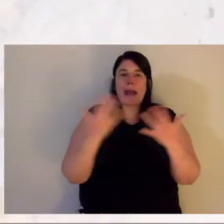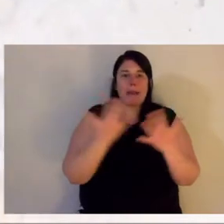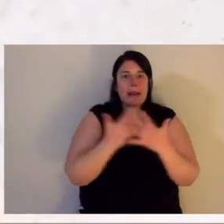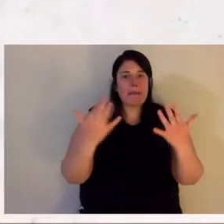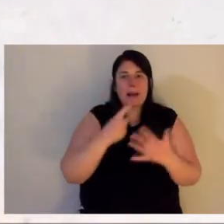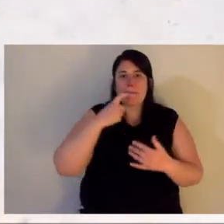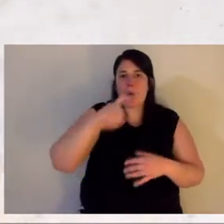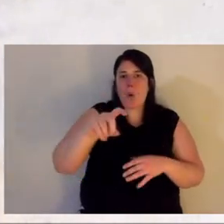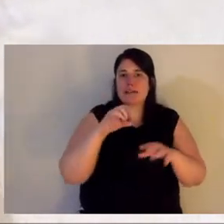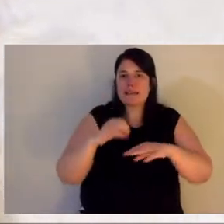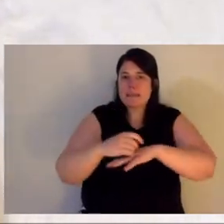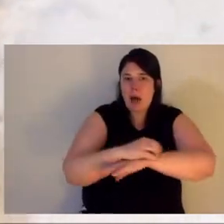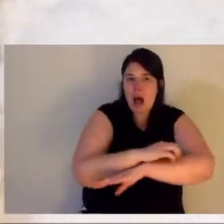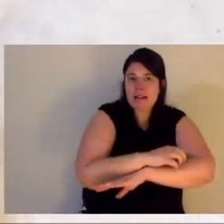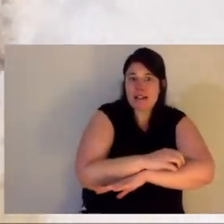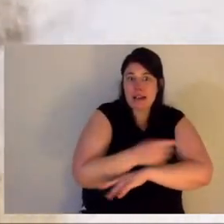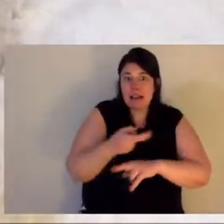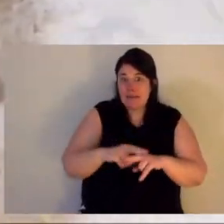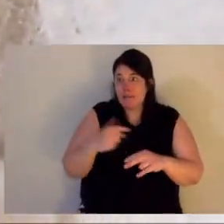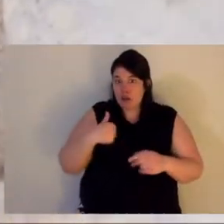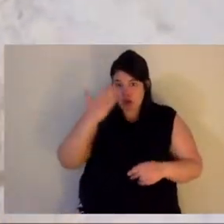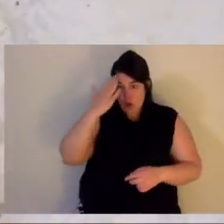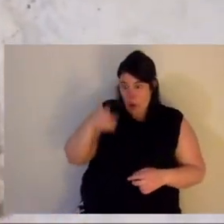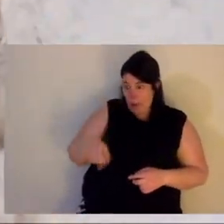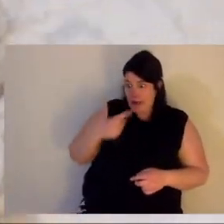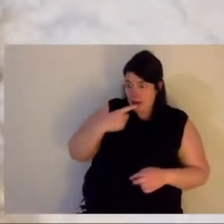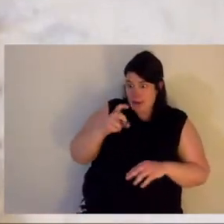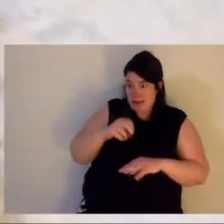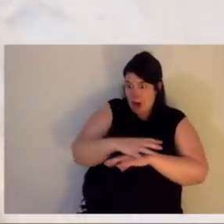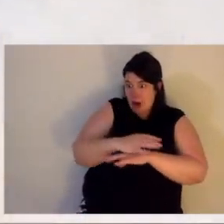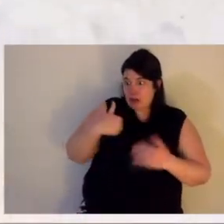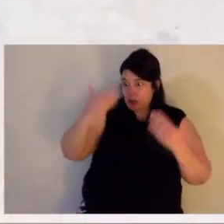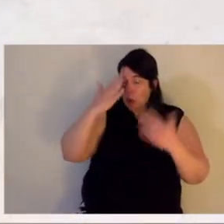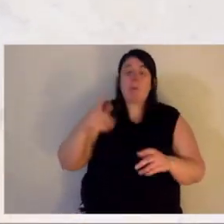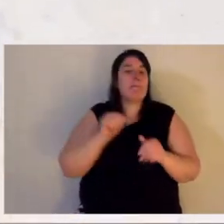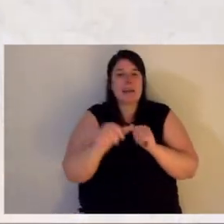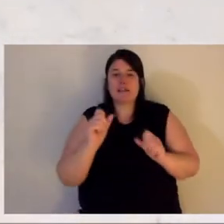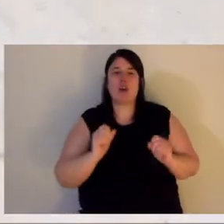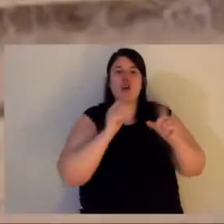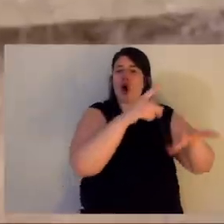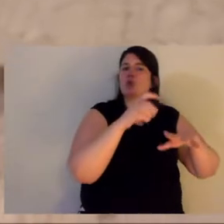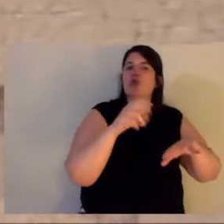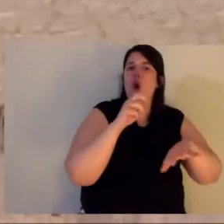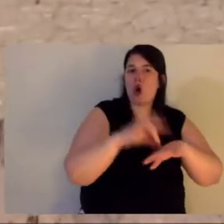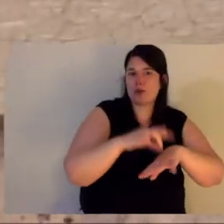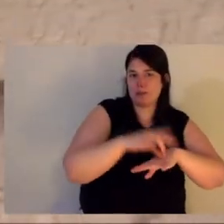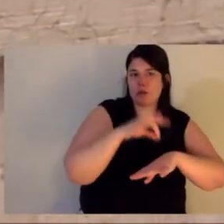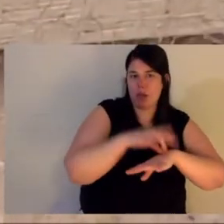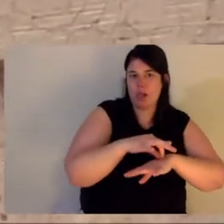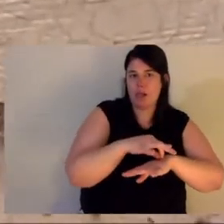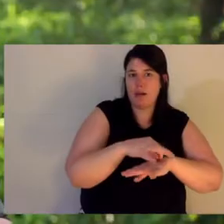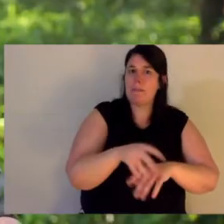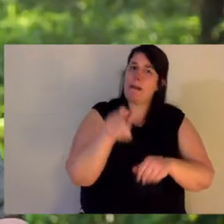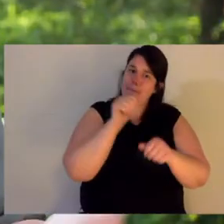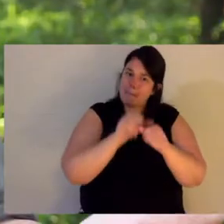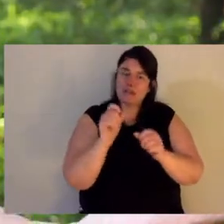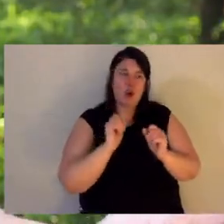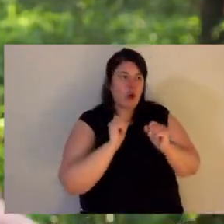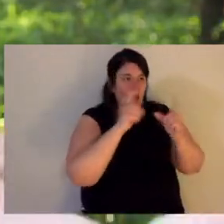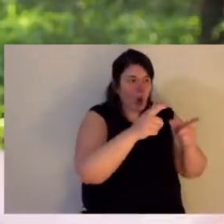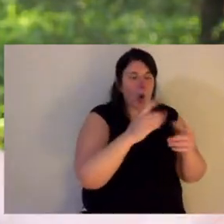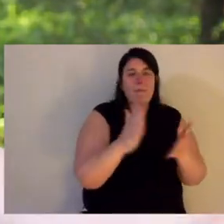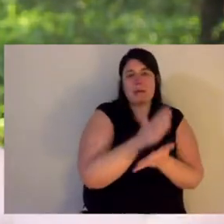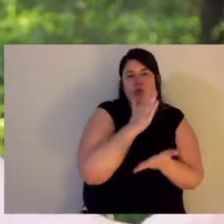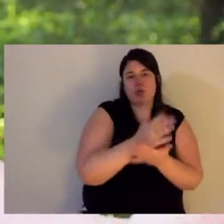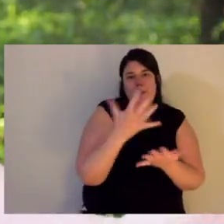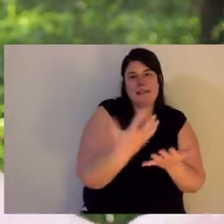The worst thing that can happen is you're wasting your time. But at least you know you'll be safe. Now, with funnel webs in particular, you need a specific first aid. So,